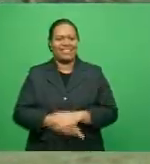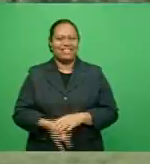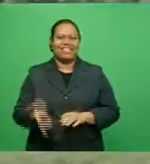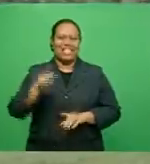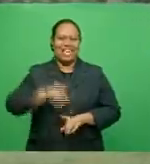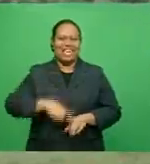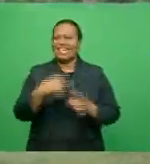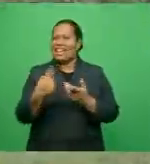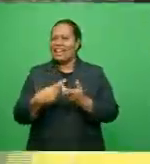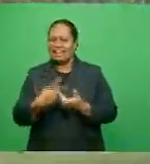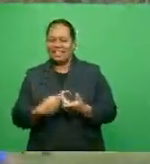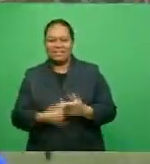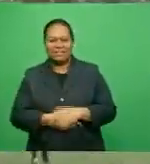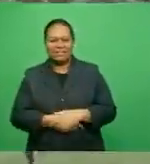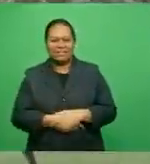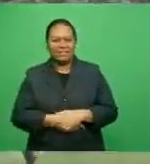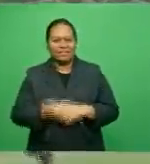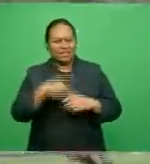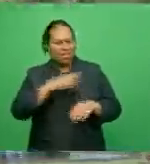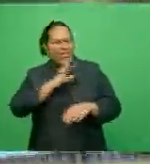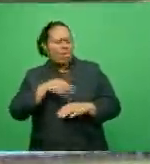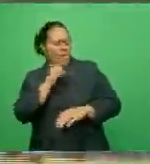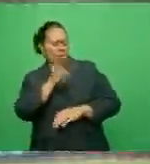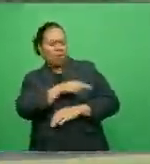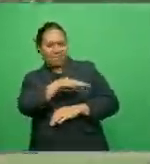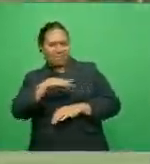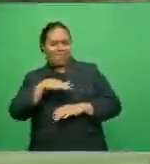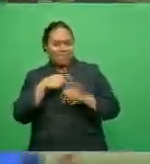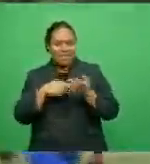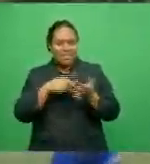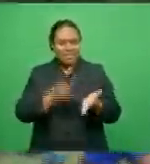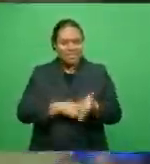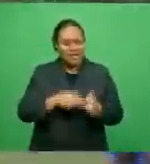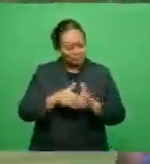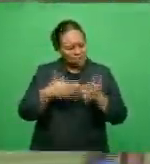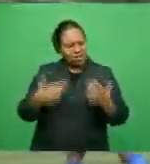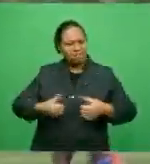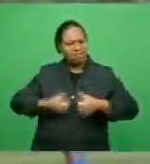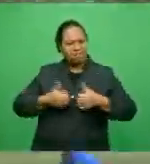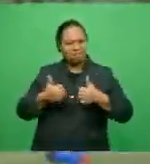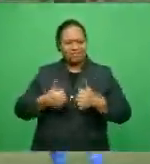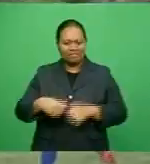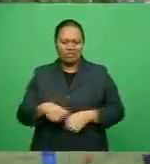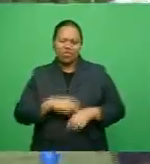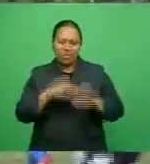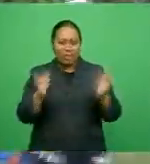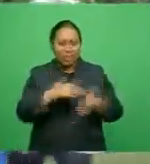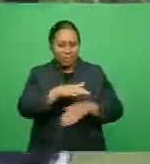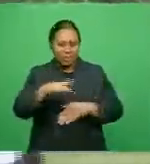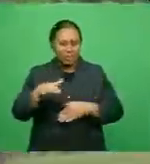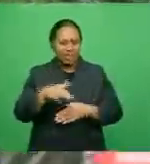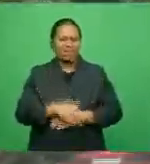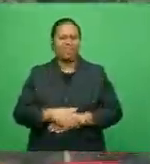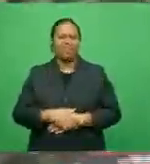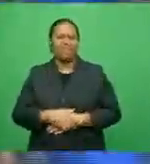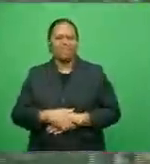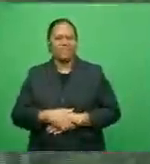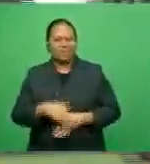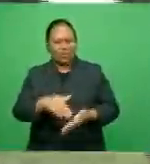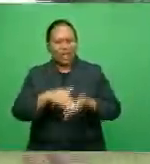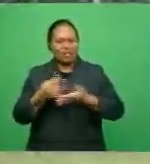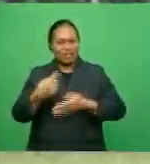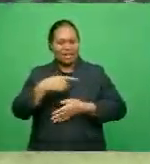One time I watched them on television but now I'm playing and training with them it's quite an experience and they have been helping us a lot too.